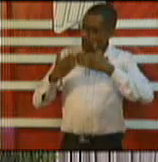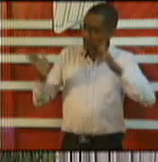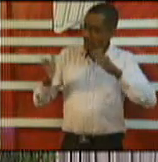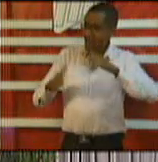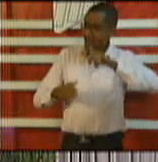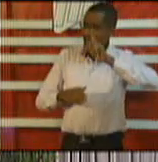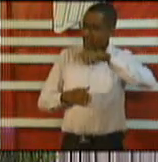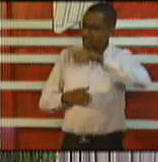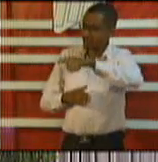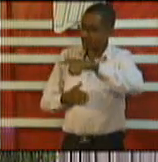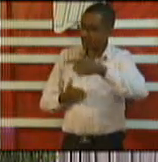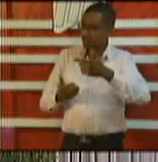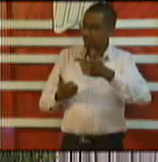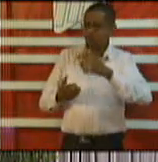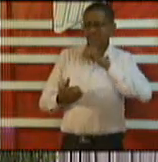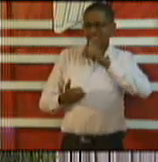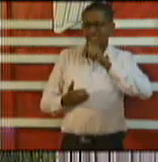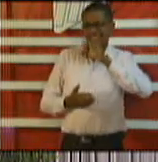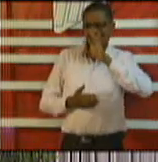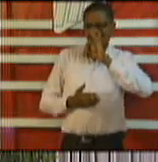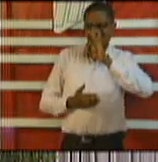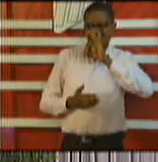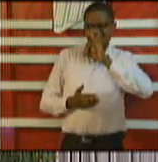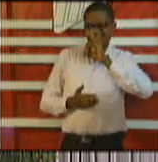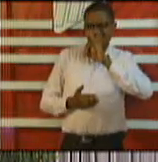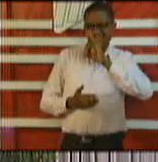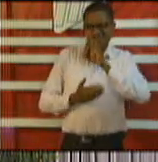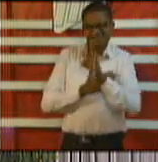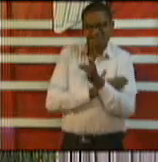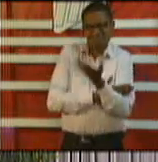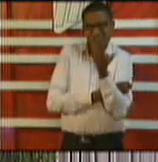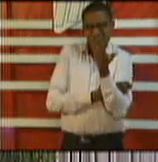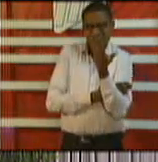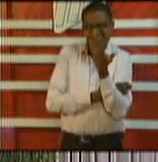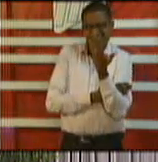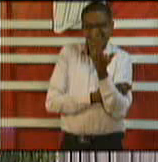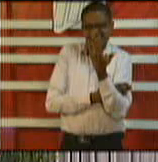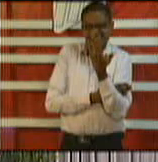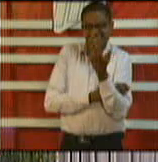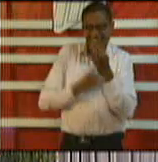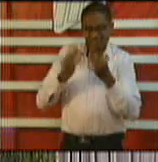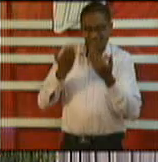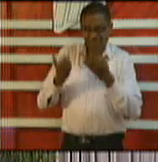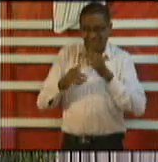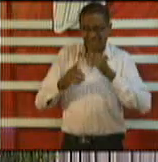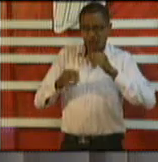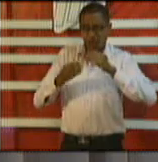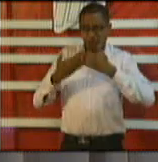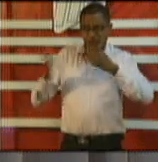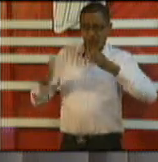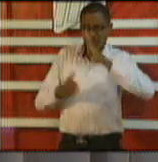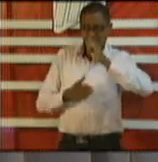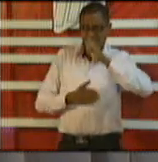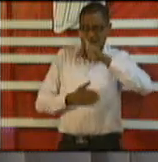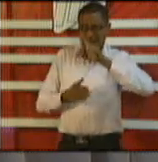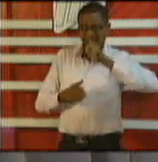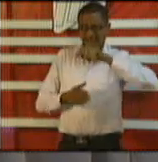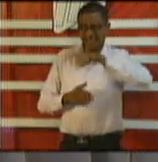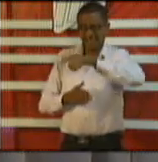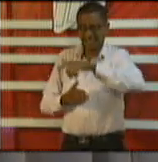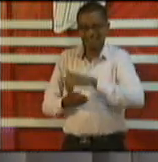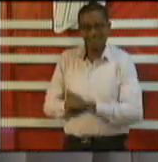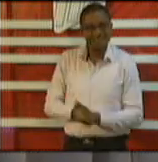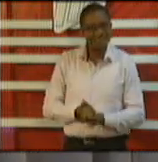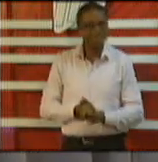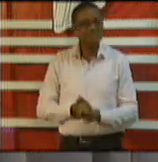and just clarify 8 a.m. to 8 p.m. Thank you very much minister Cox. That was actually one of the